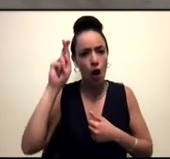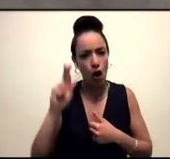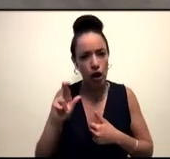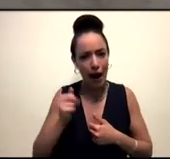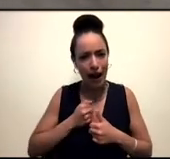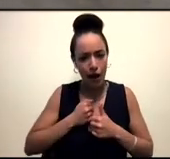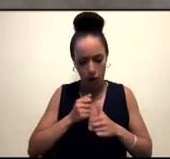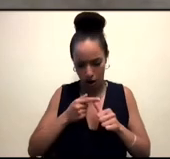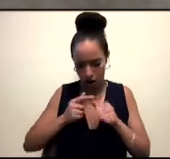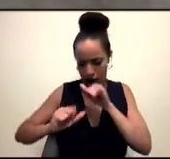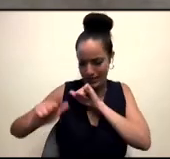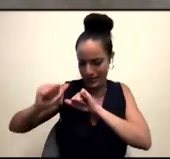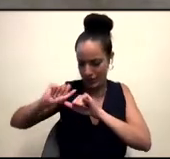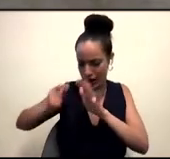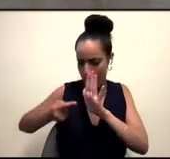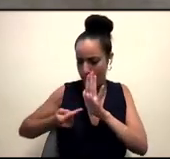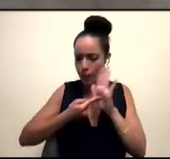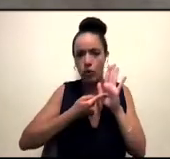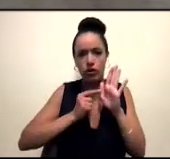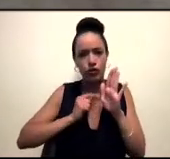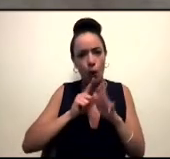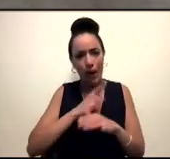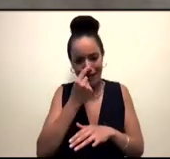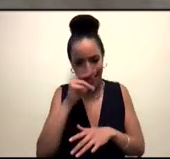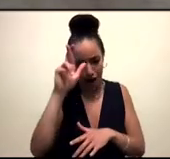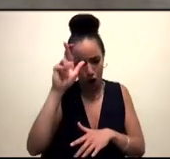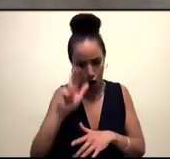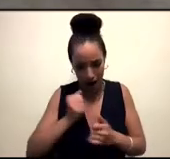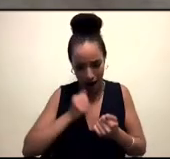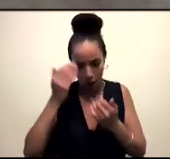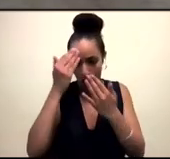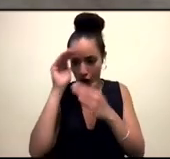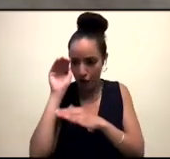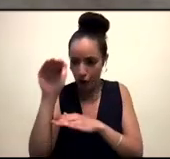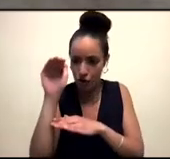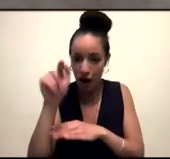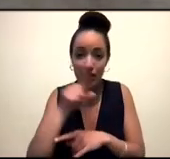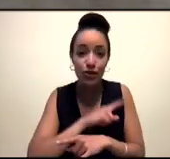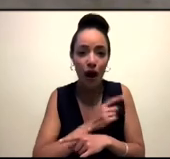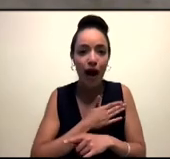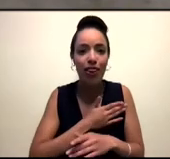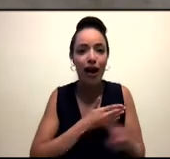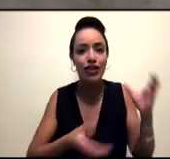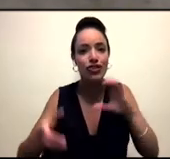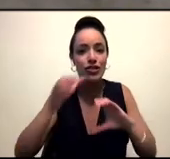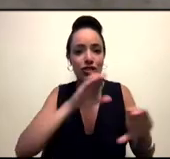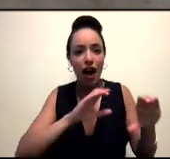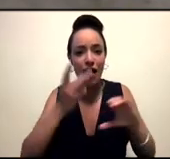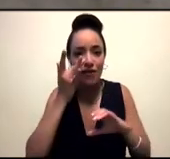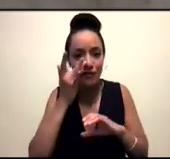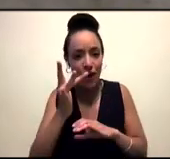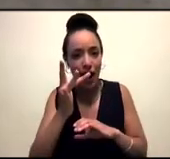future. And that's why I love sci-fi so much, because it is so colonized. Why does everybody in the future have a British accent?